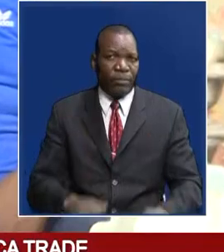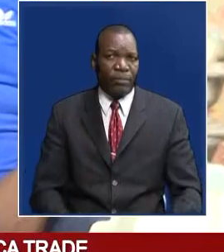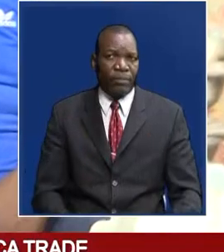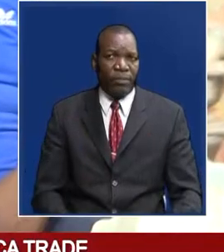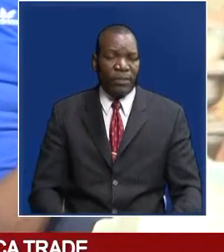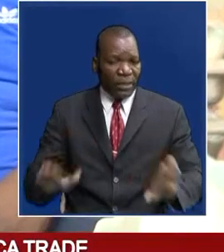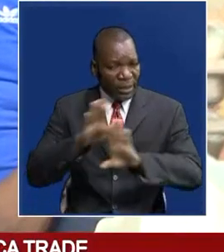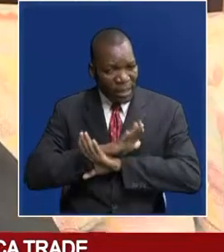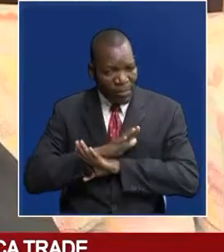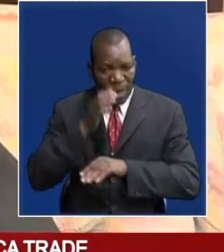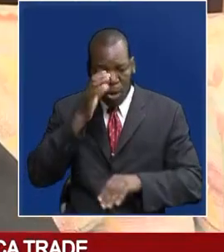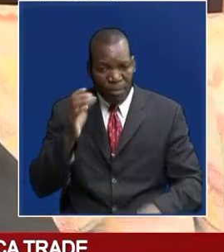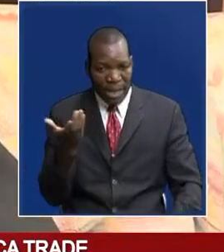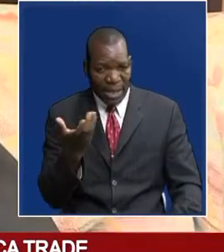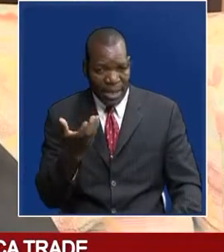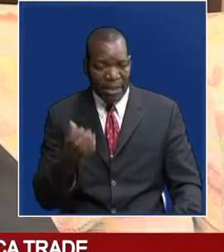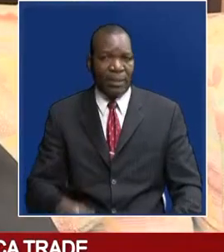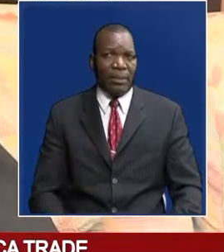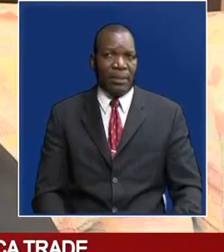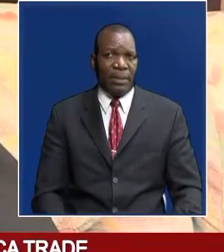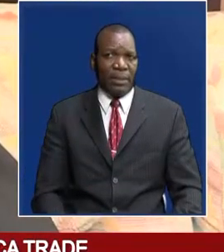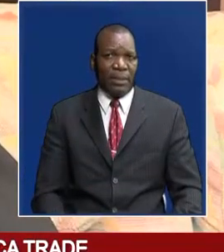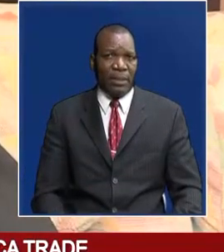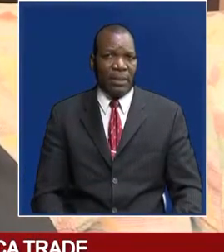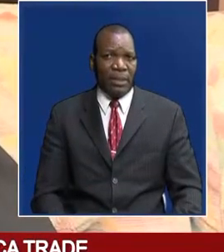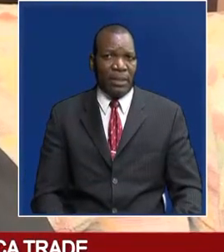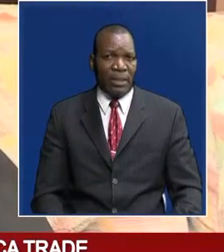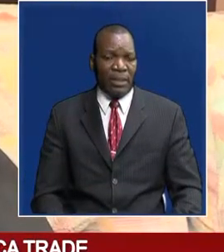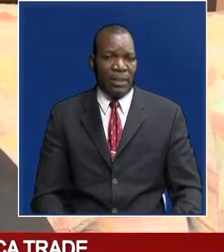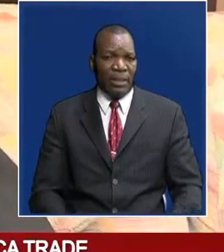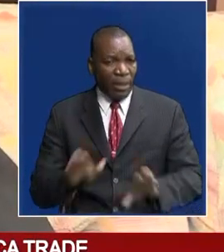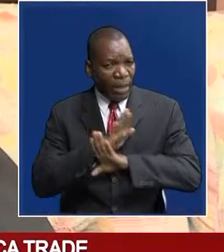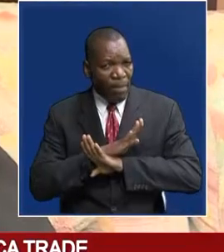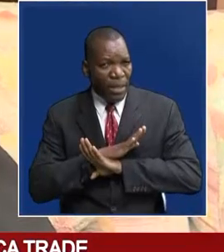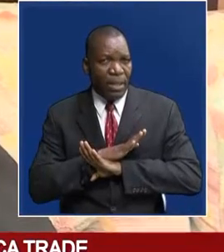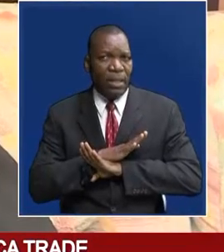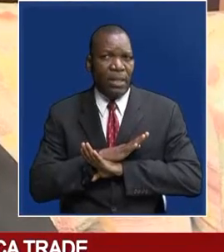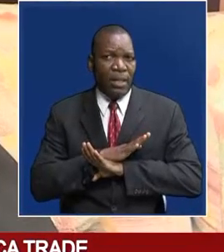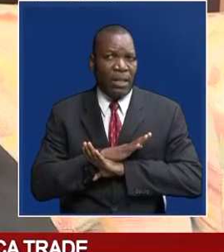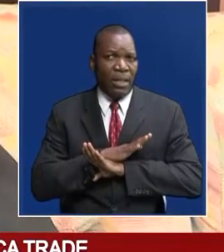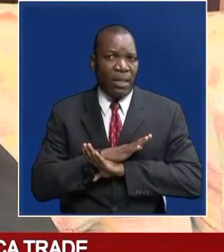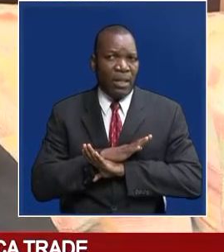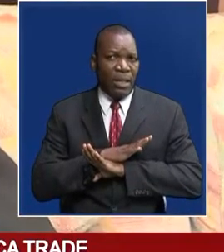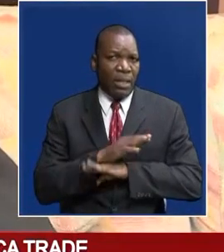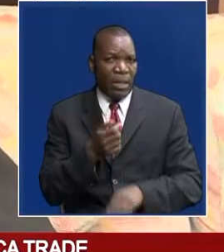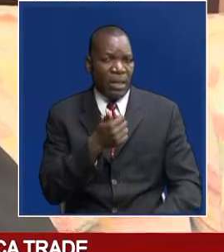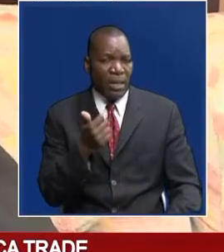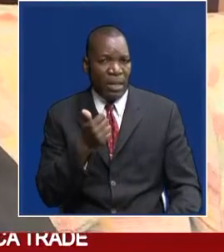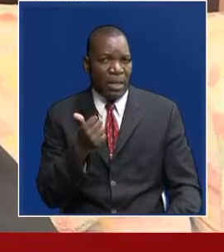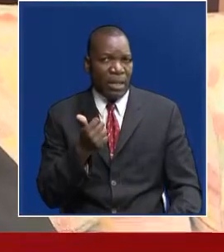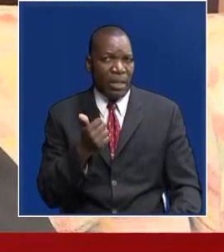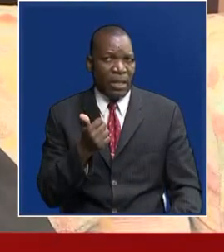corruption, a Zambia without any special